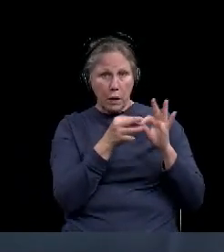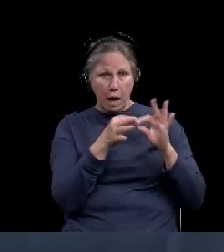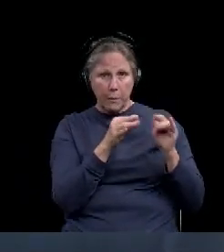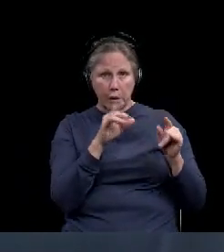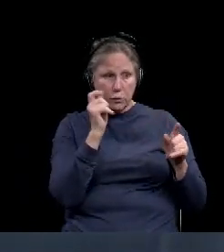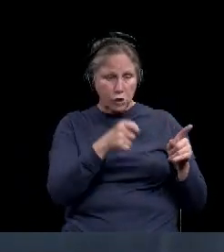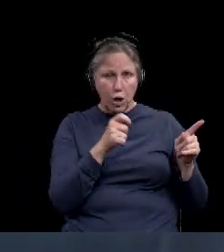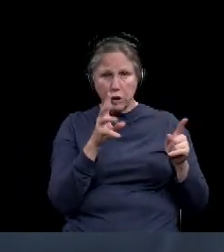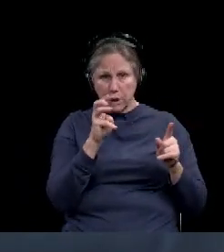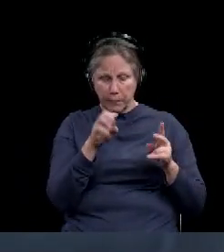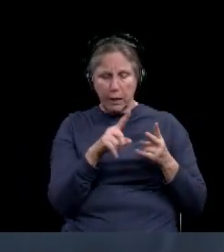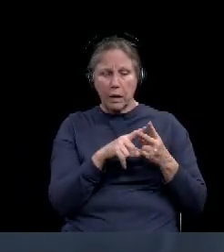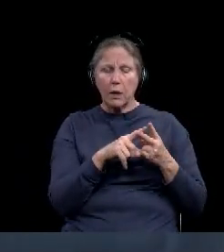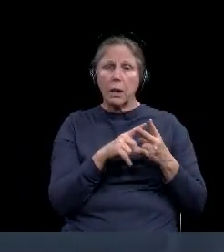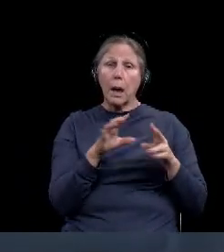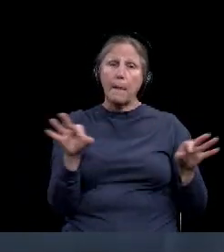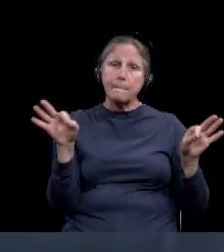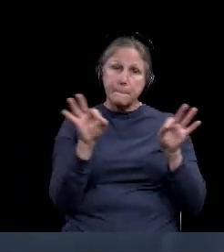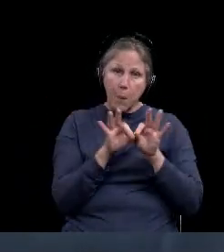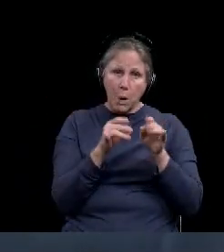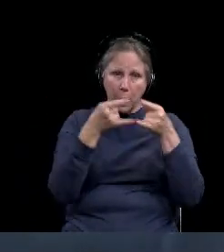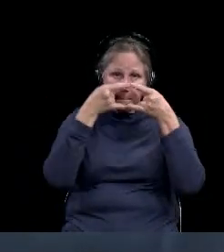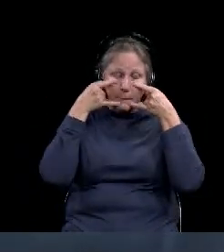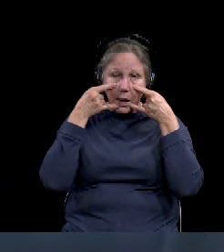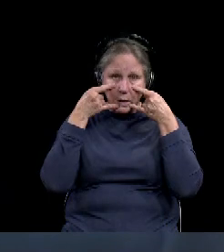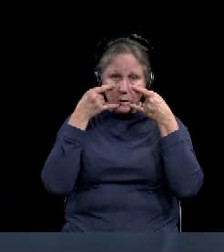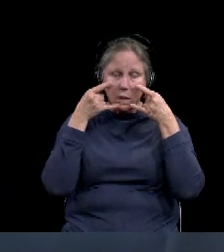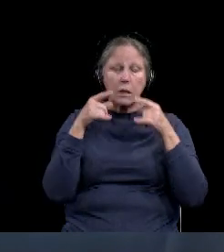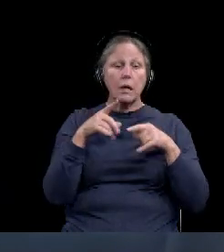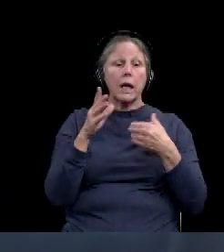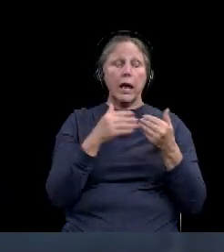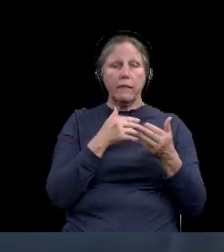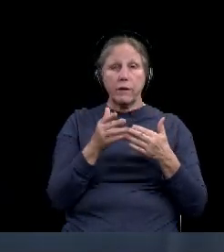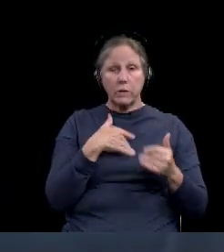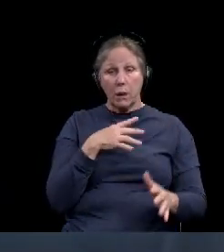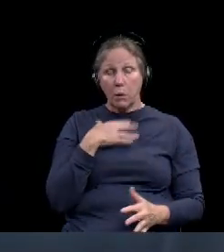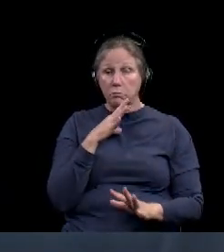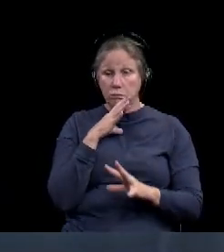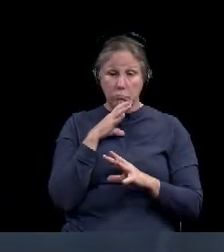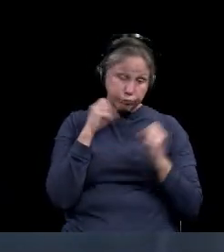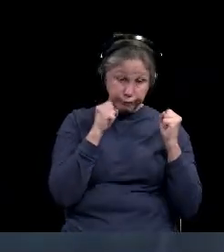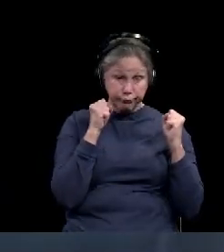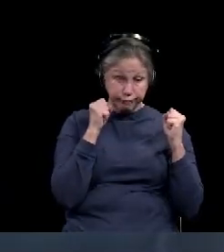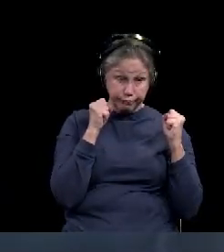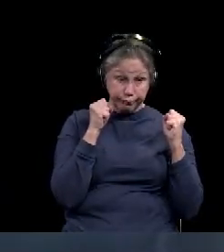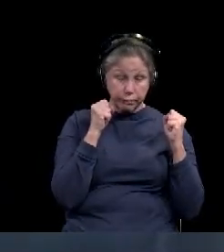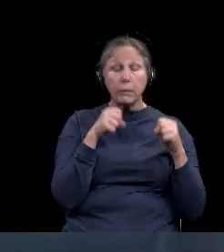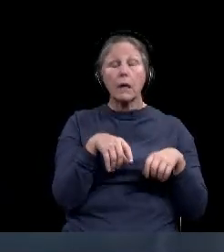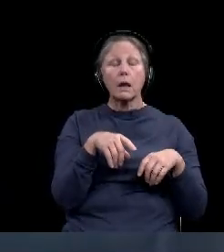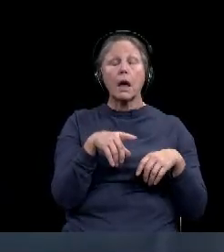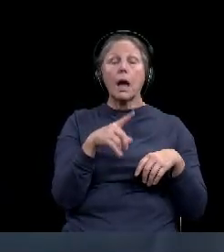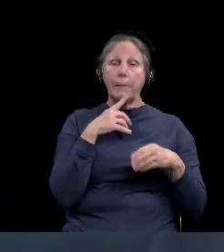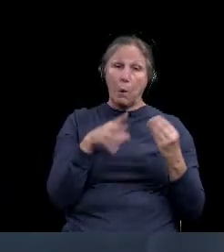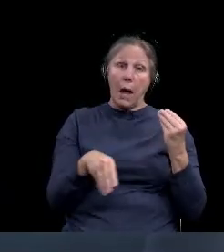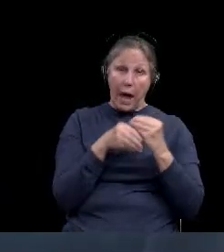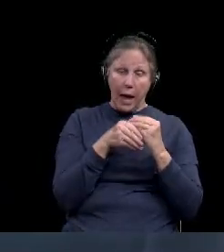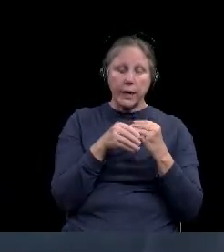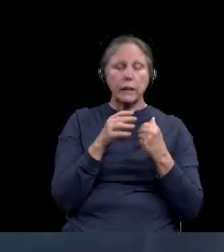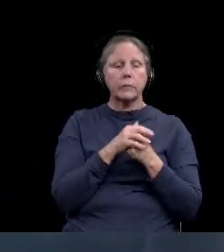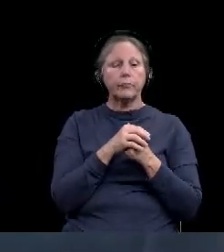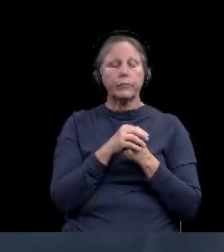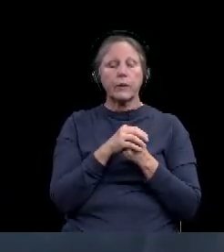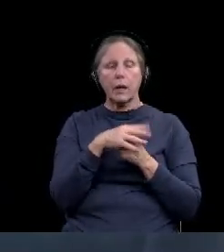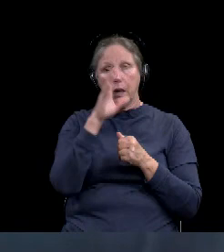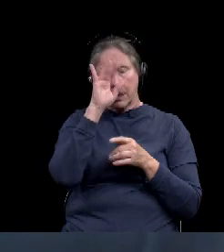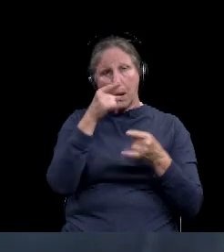judge and mayor, uh, the importance of continued masking, even though we're all getting so tired of it. And, um, I just would tack on that, uh, we